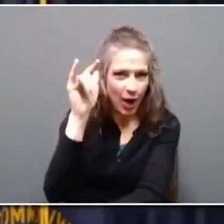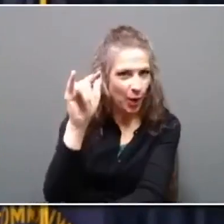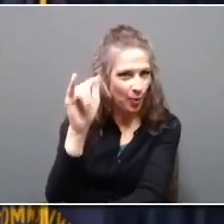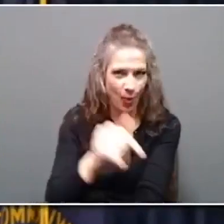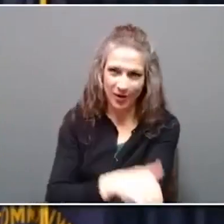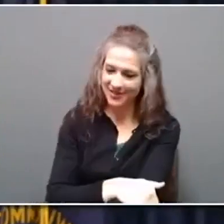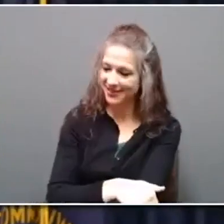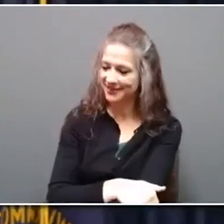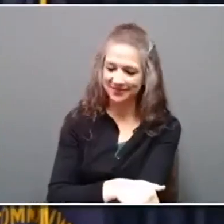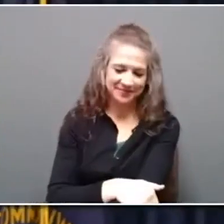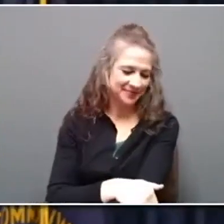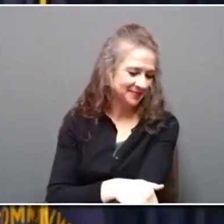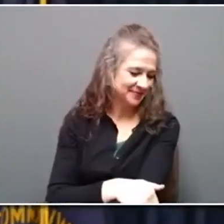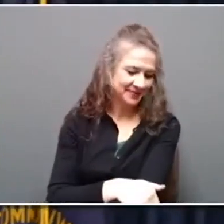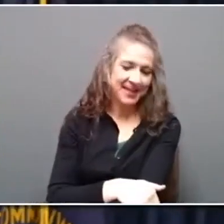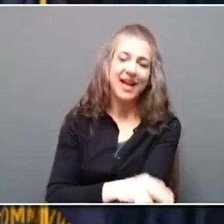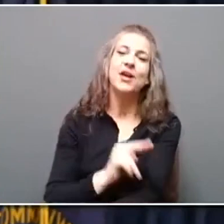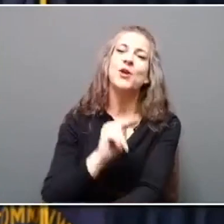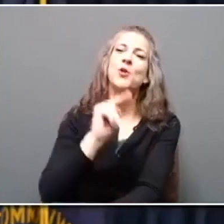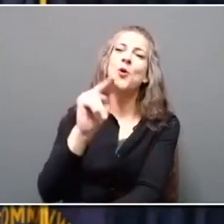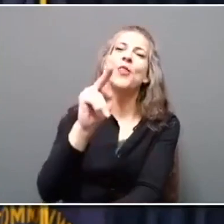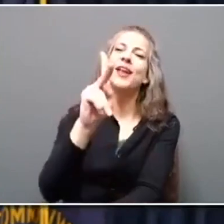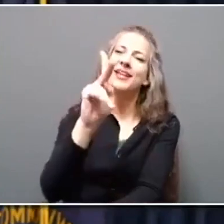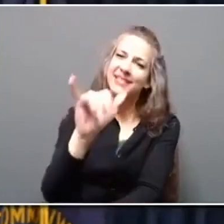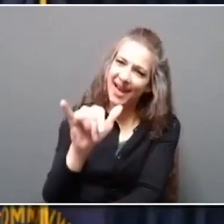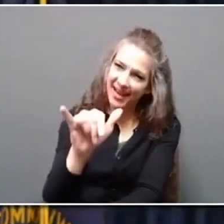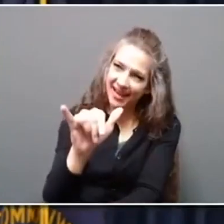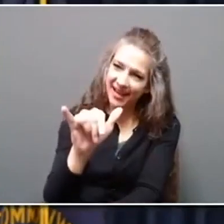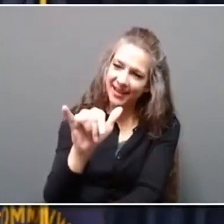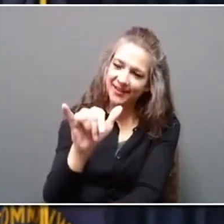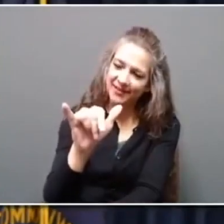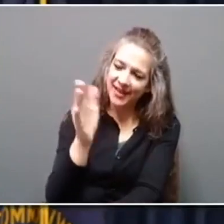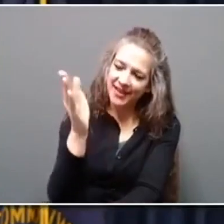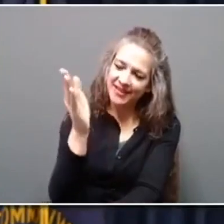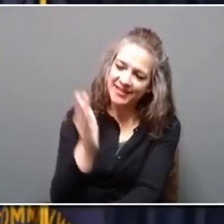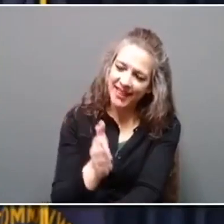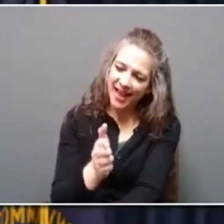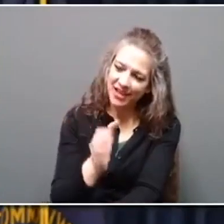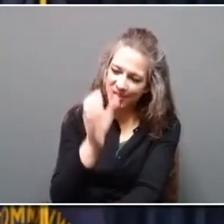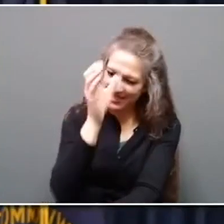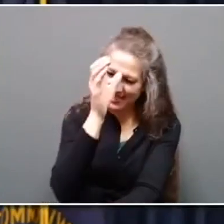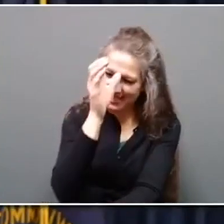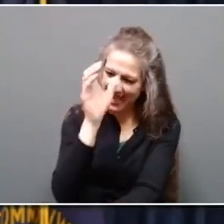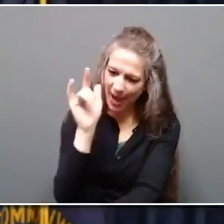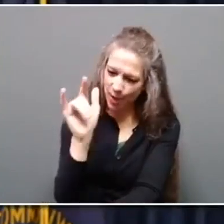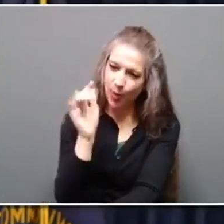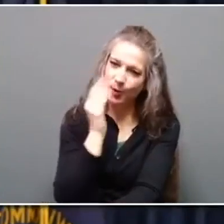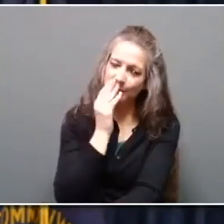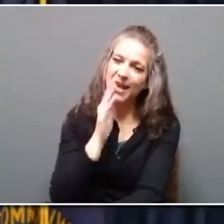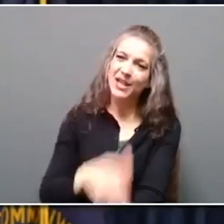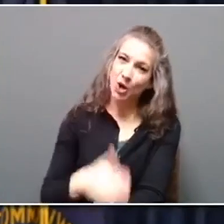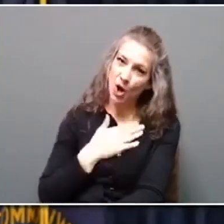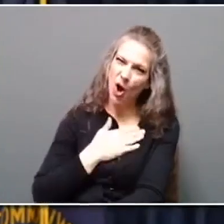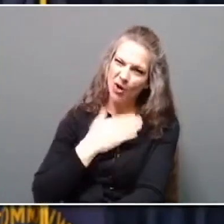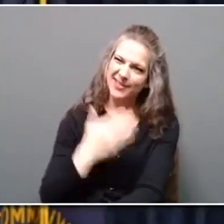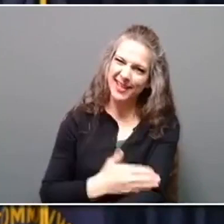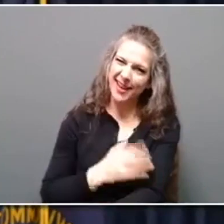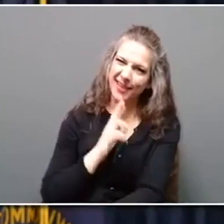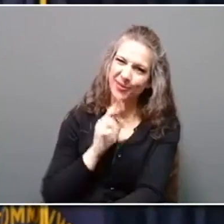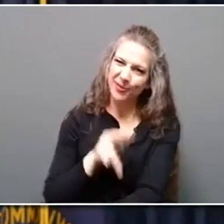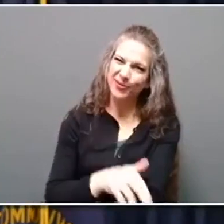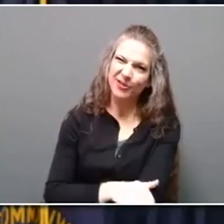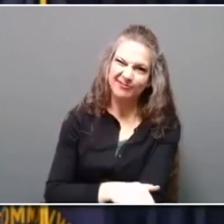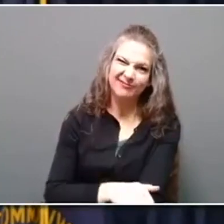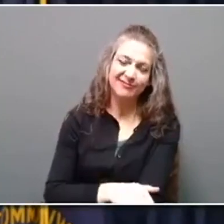Northern Kentucky slash Cincinnati Airport. It's on our side of the river. Here in the